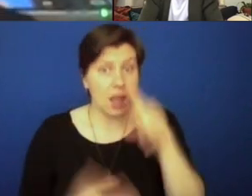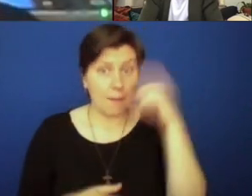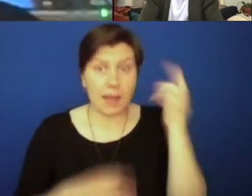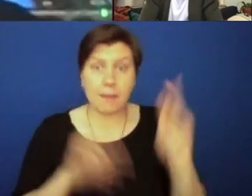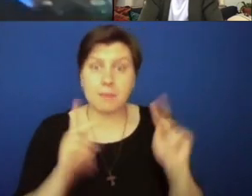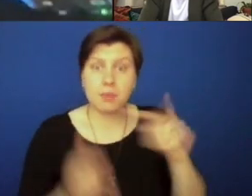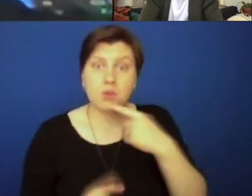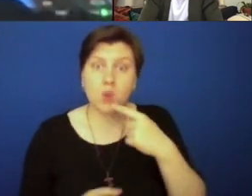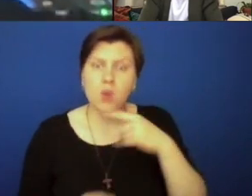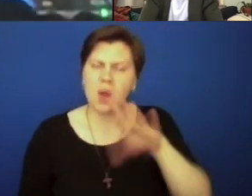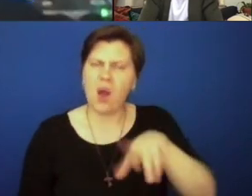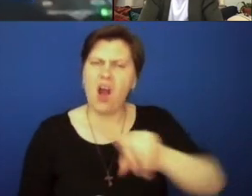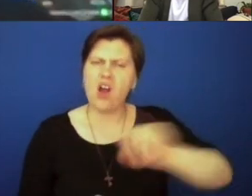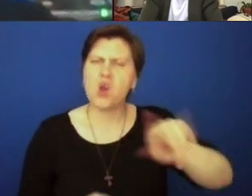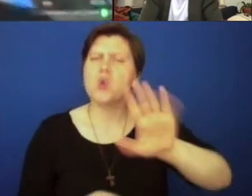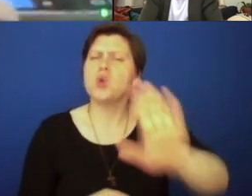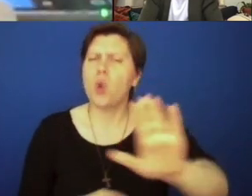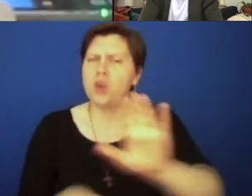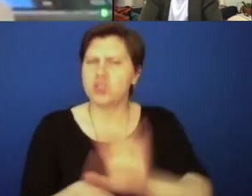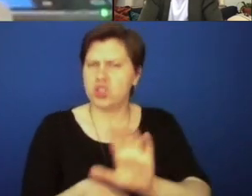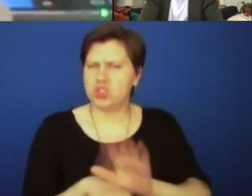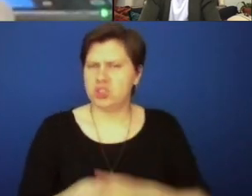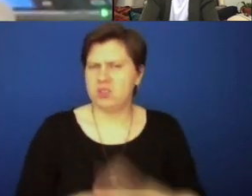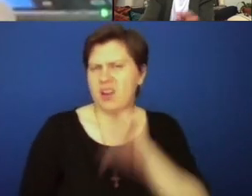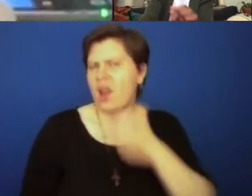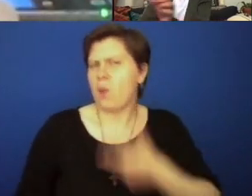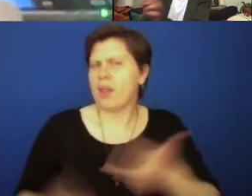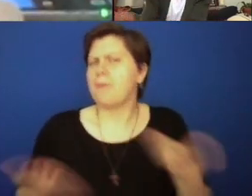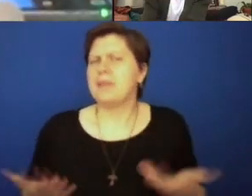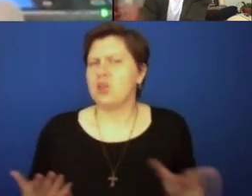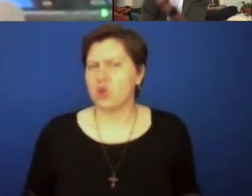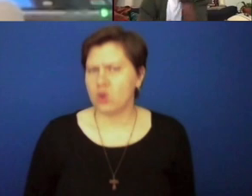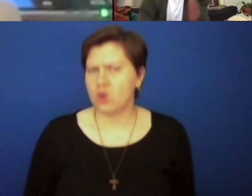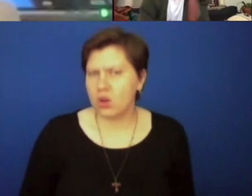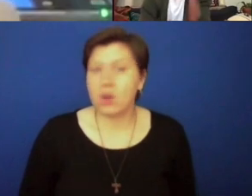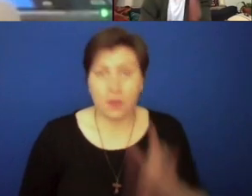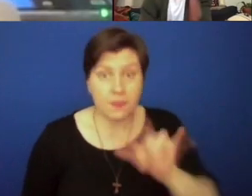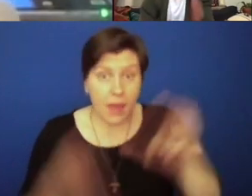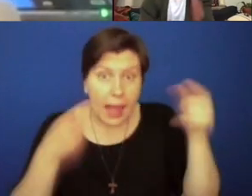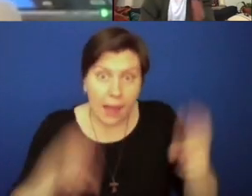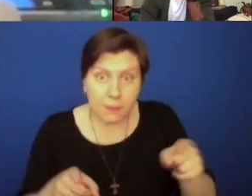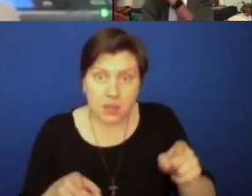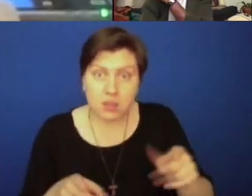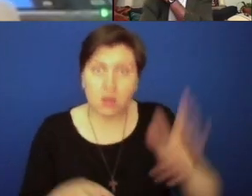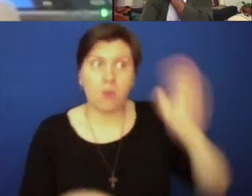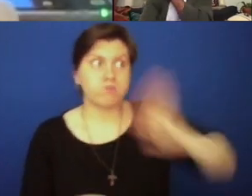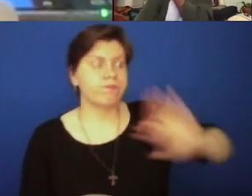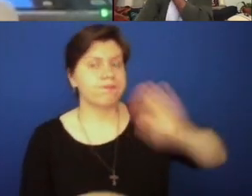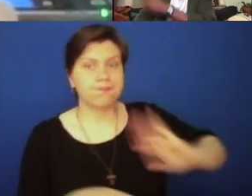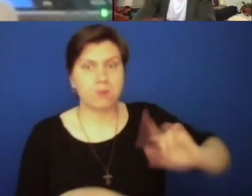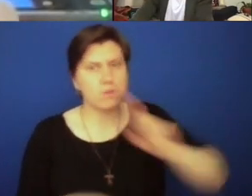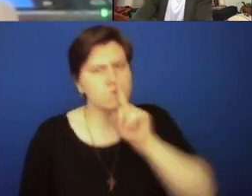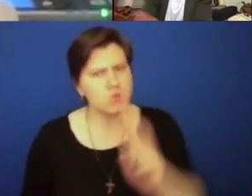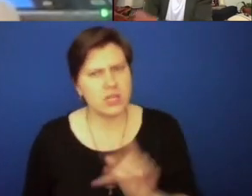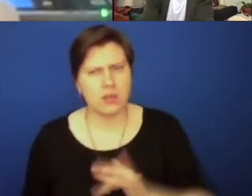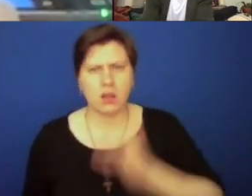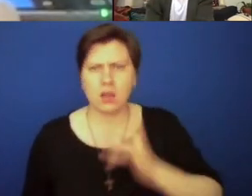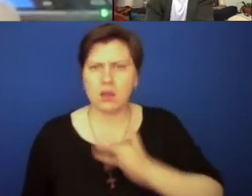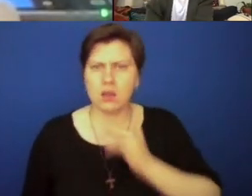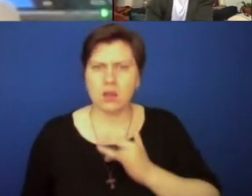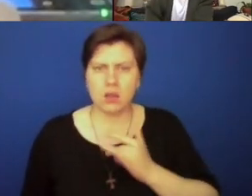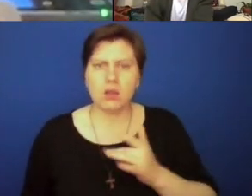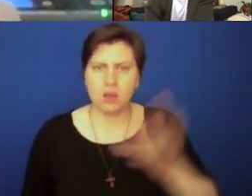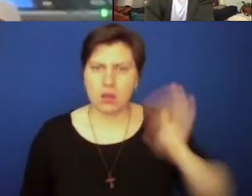told, well, you know, you should go to your own church, you know, you're not welcomed here. So yeah, that was a sentiment that was very real.